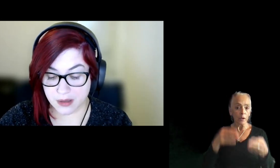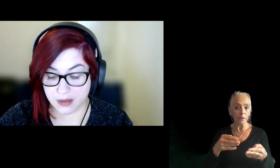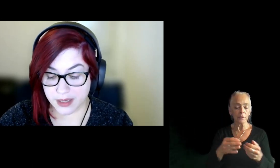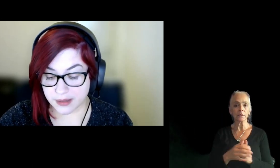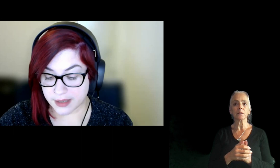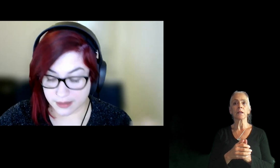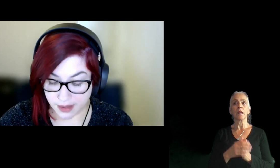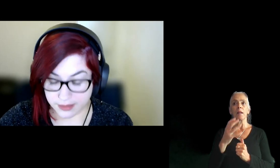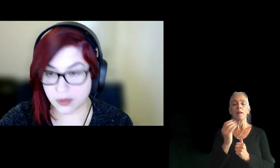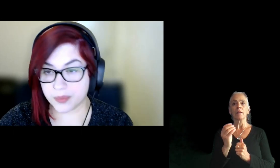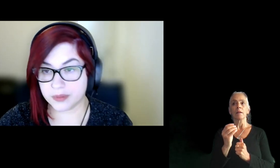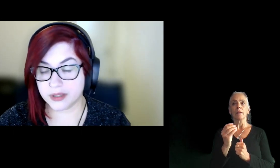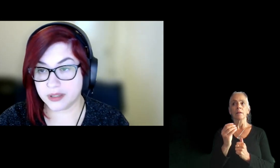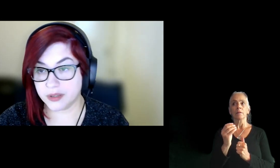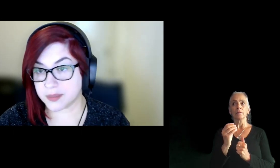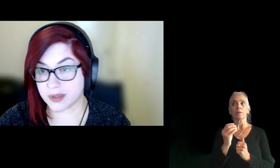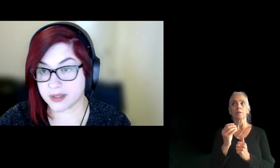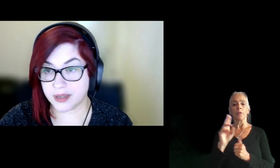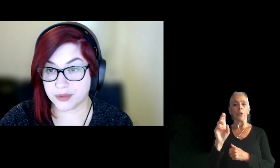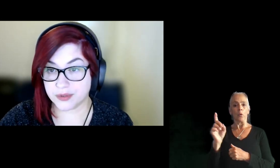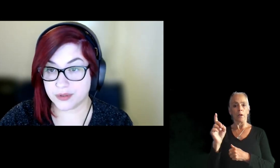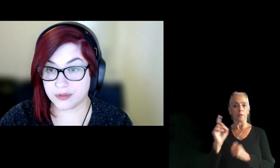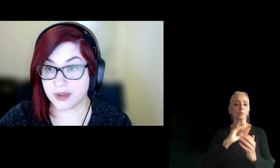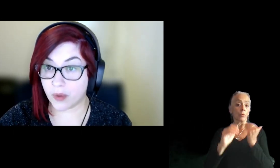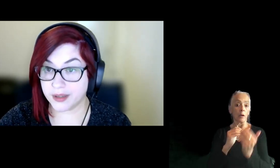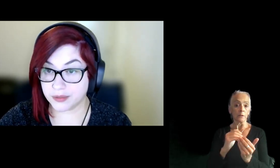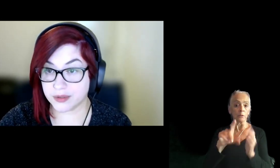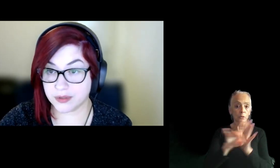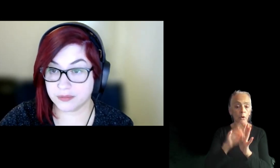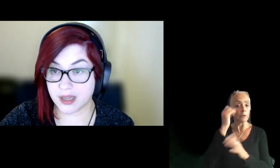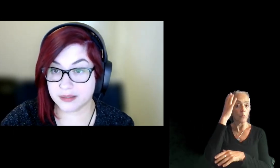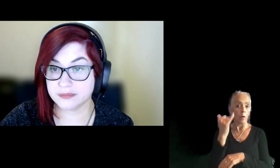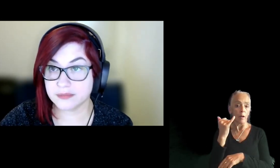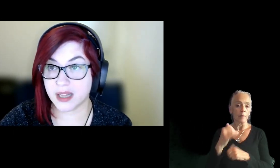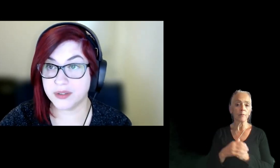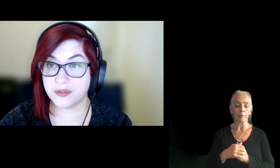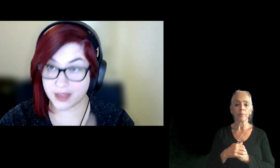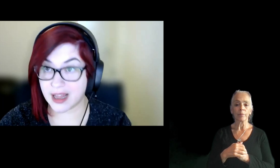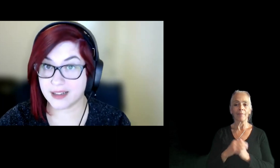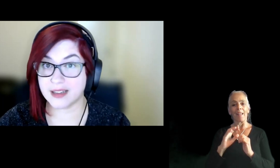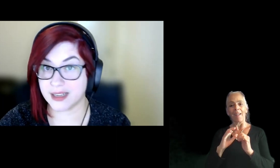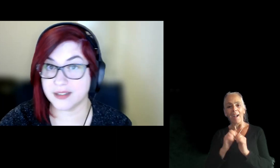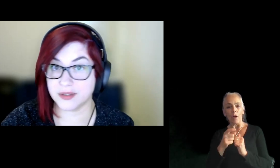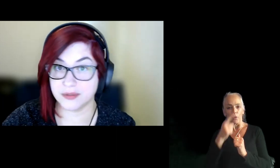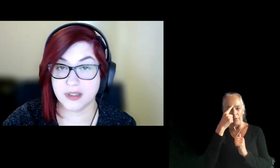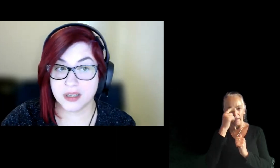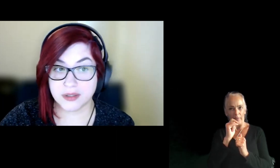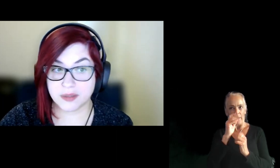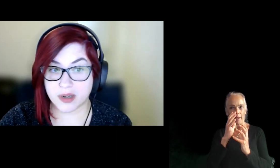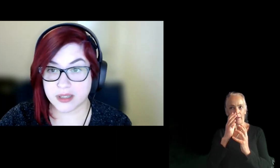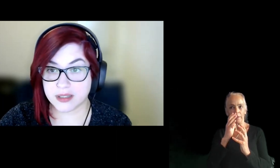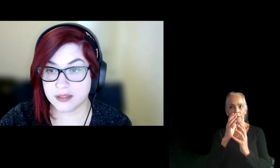focus and then the UX process that you choose to do and why you choose to do that, how you think that attends to